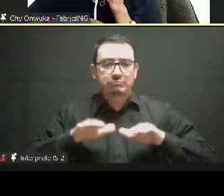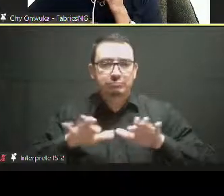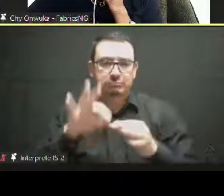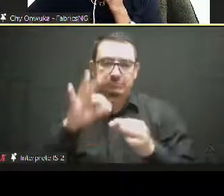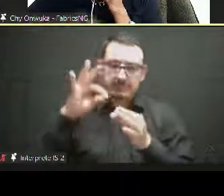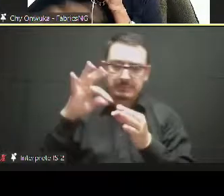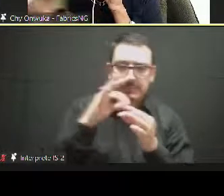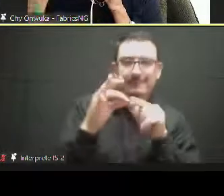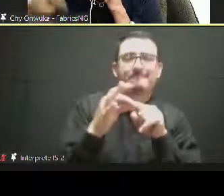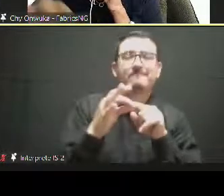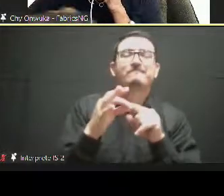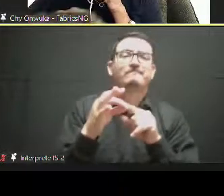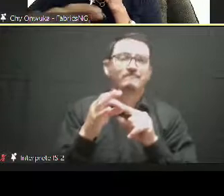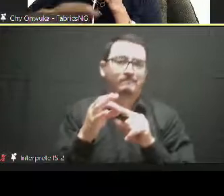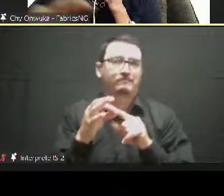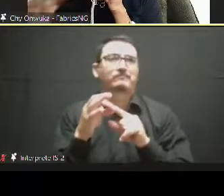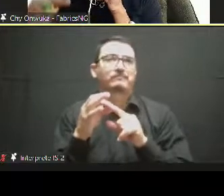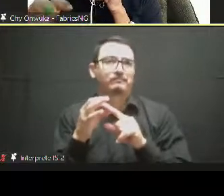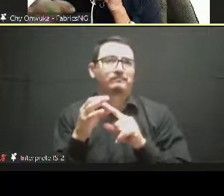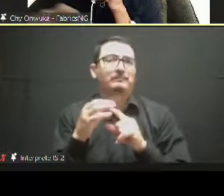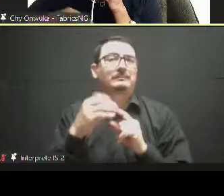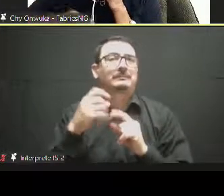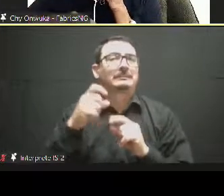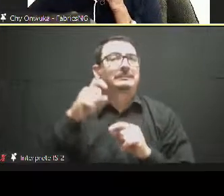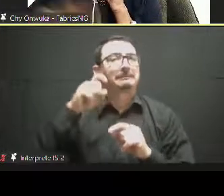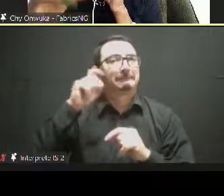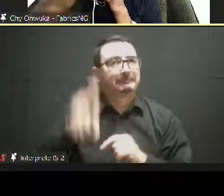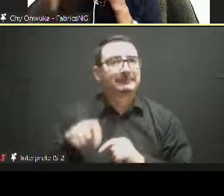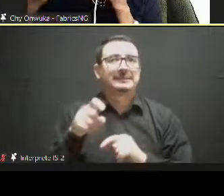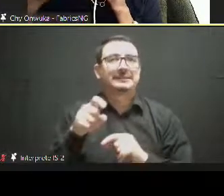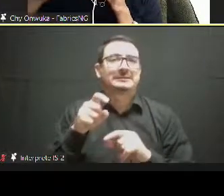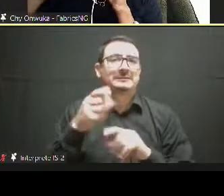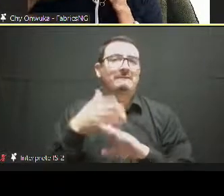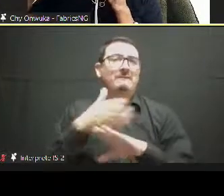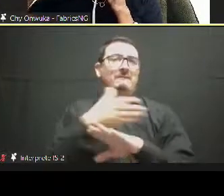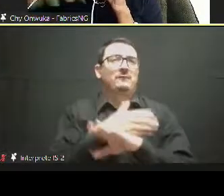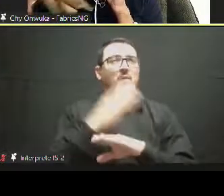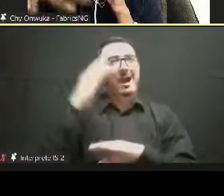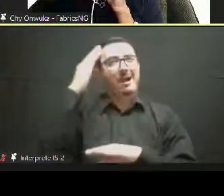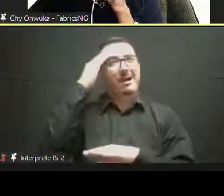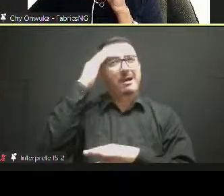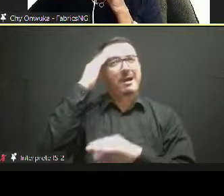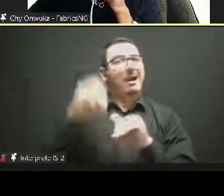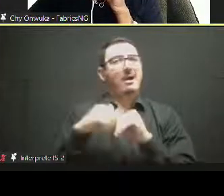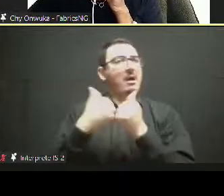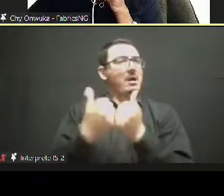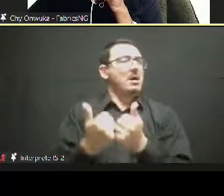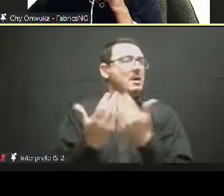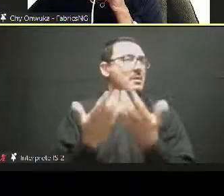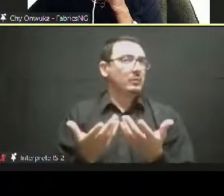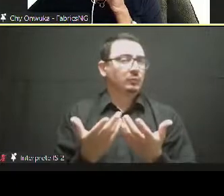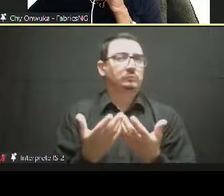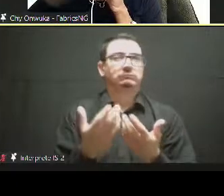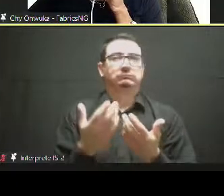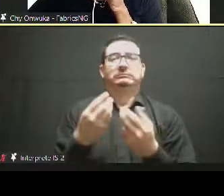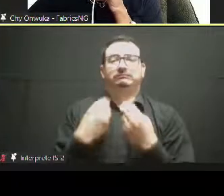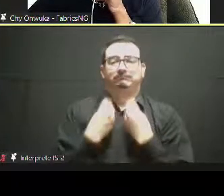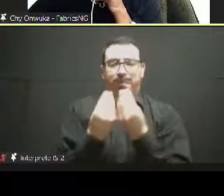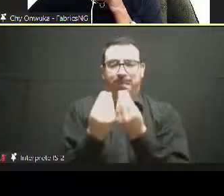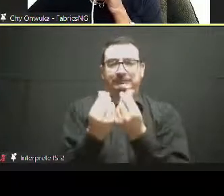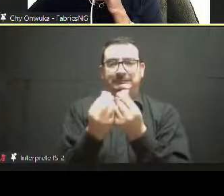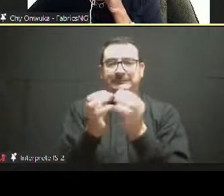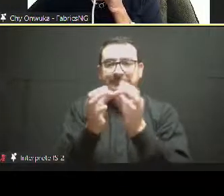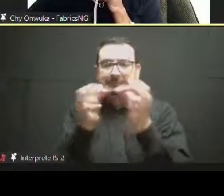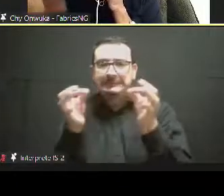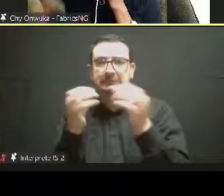behavior to dyes, heat, thermal response, structure of the garment after construction, durability of the garment, functionality, etc., that